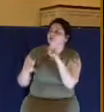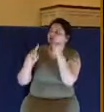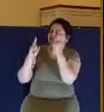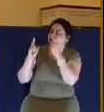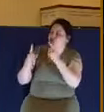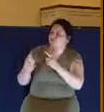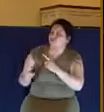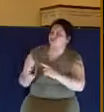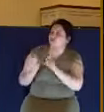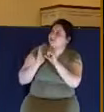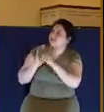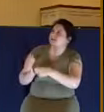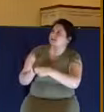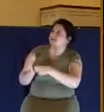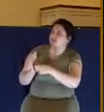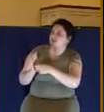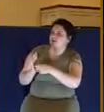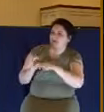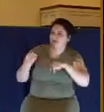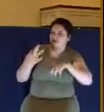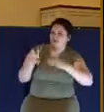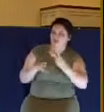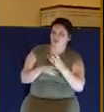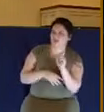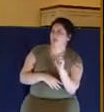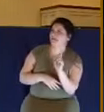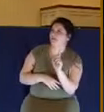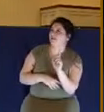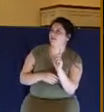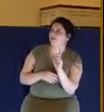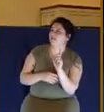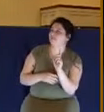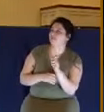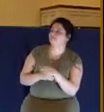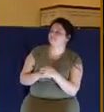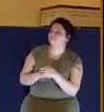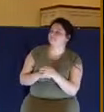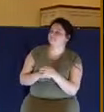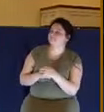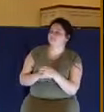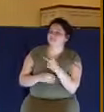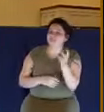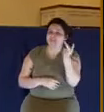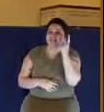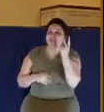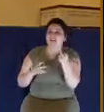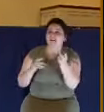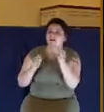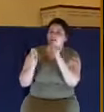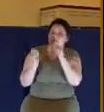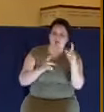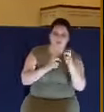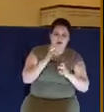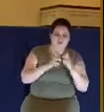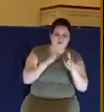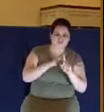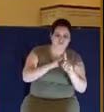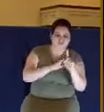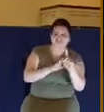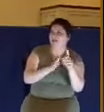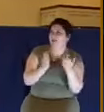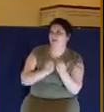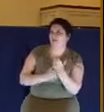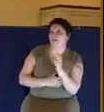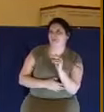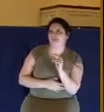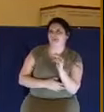brings us down to where we are. We can see that the problems that we see today are nothing new. This was part of